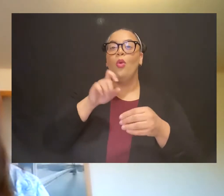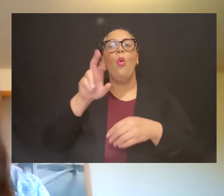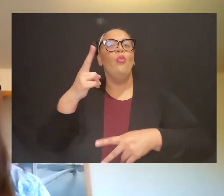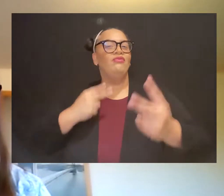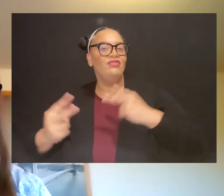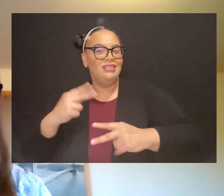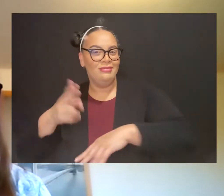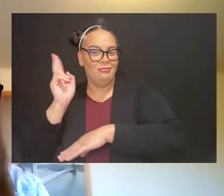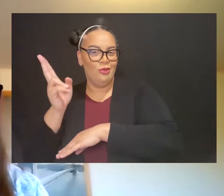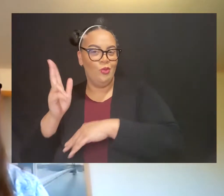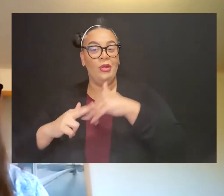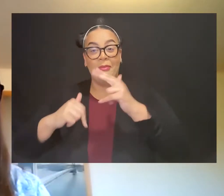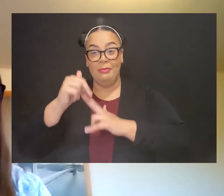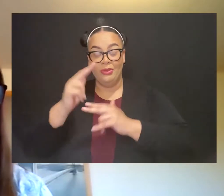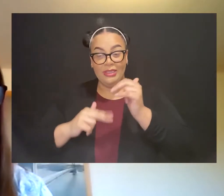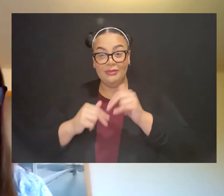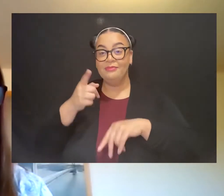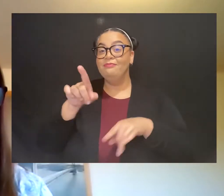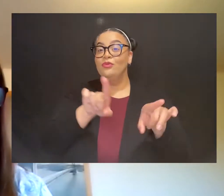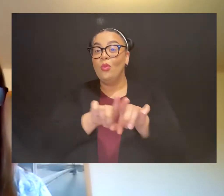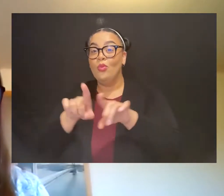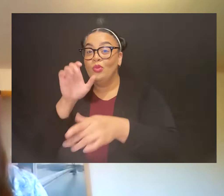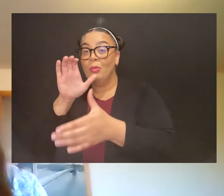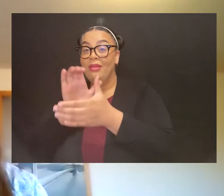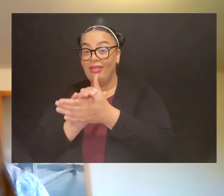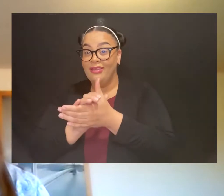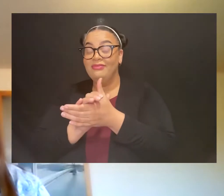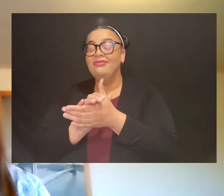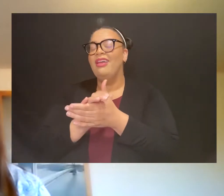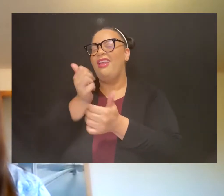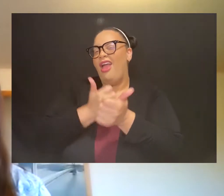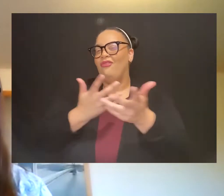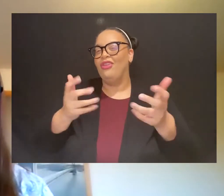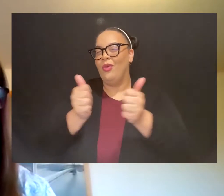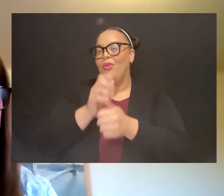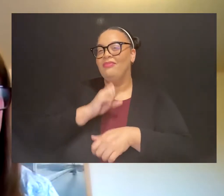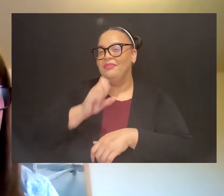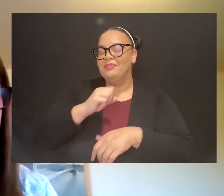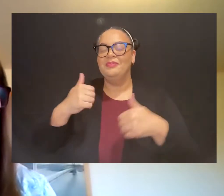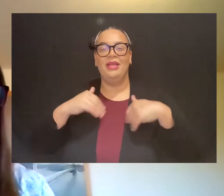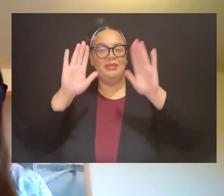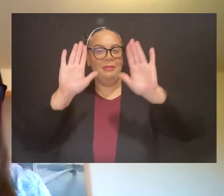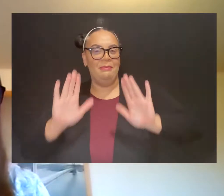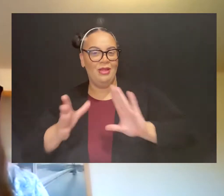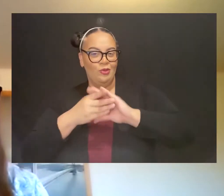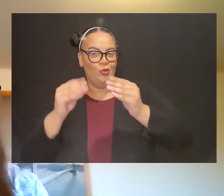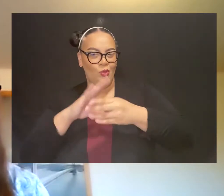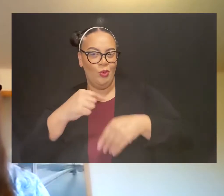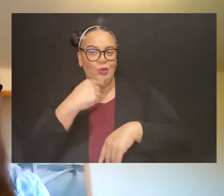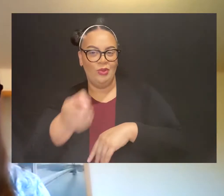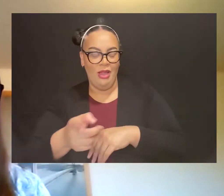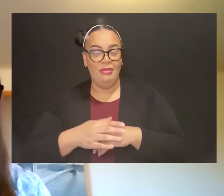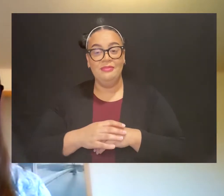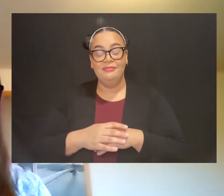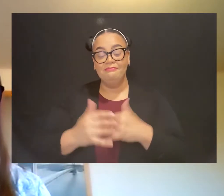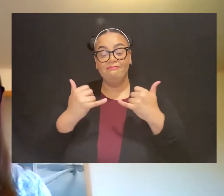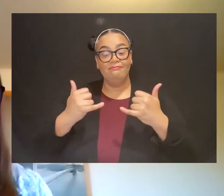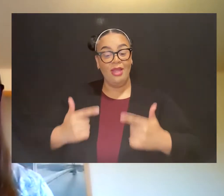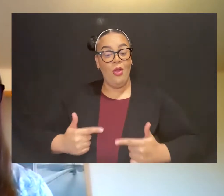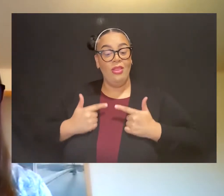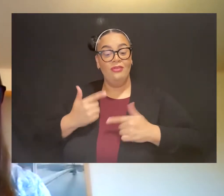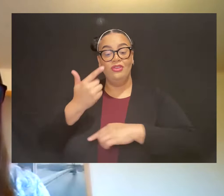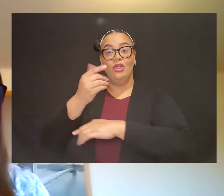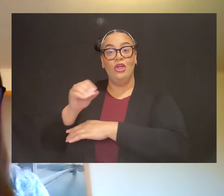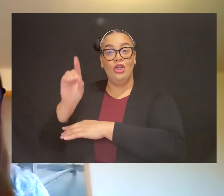historic buildings and believes everything with age has value and has a great story to tell. She currently lives in Goodyear, Arizona,